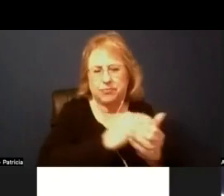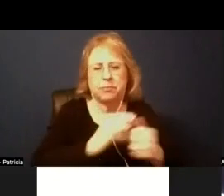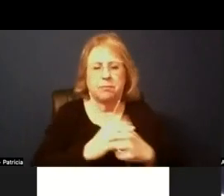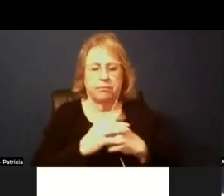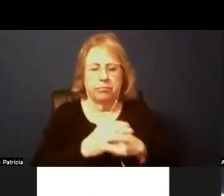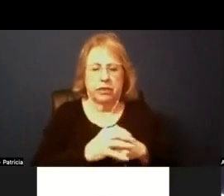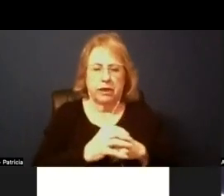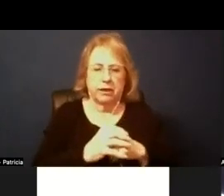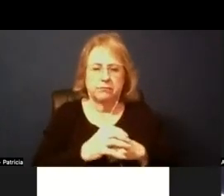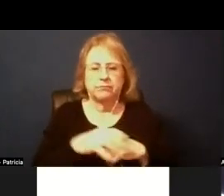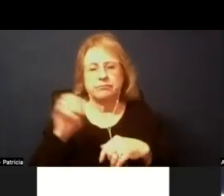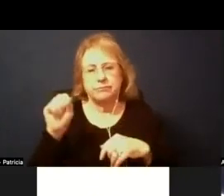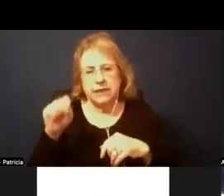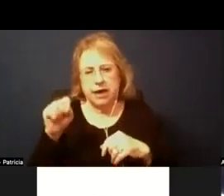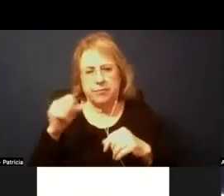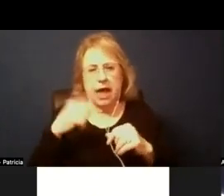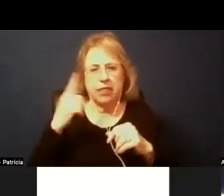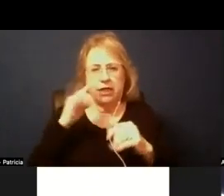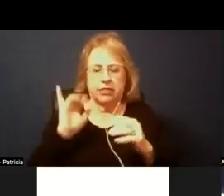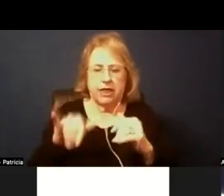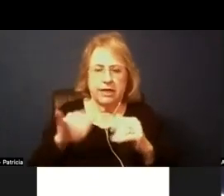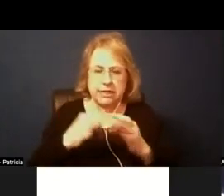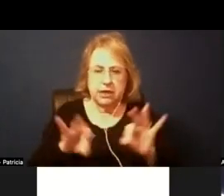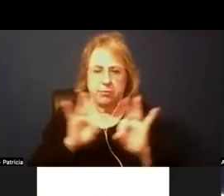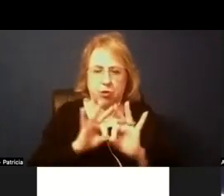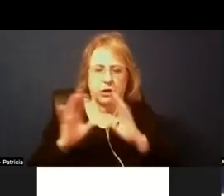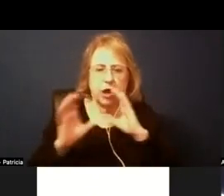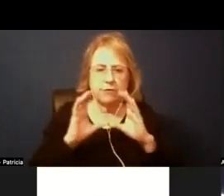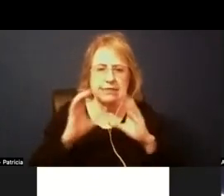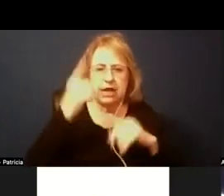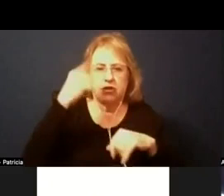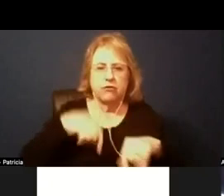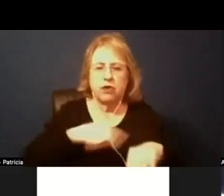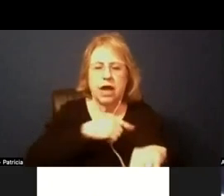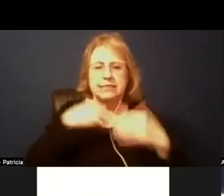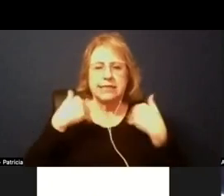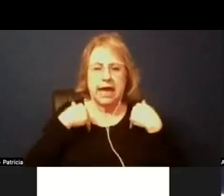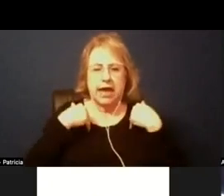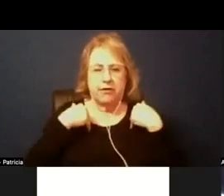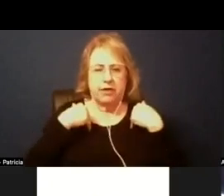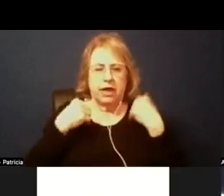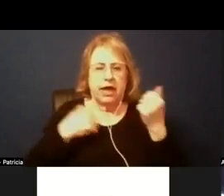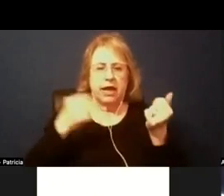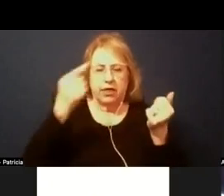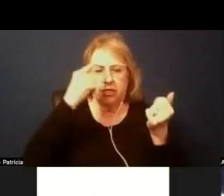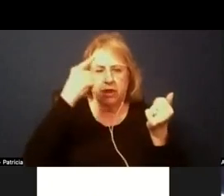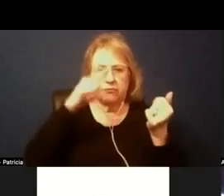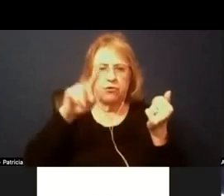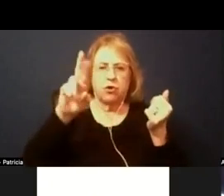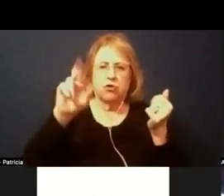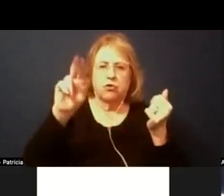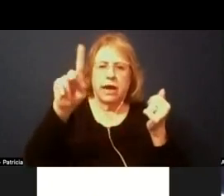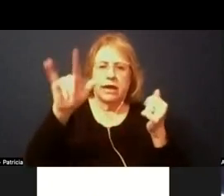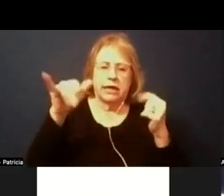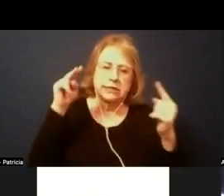um yeah so i i think that that's an important conversation for us to have and i do think you know to to randy's point um that it